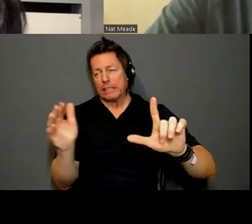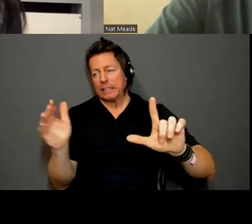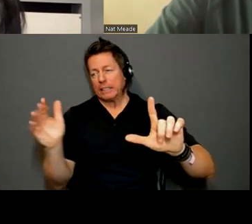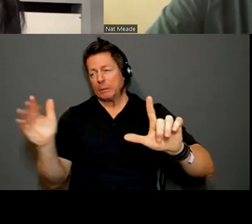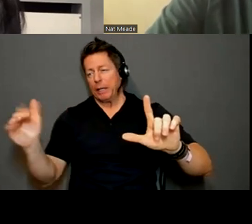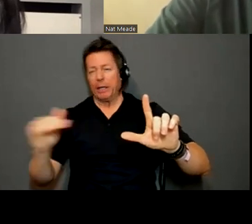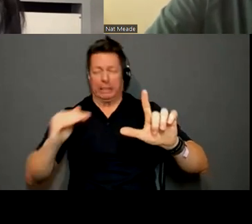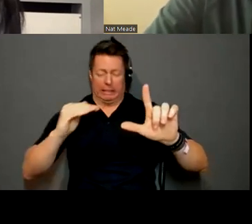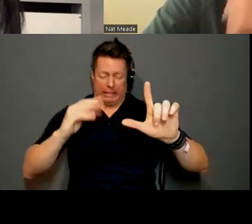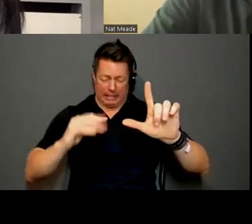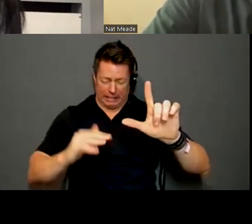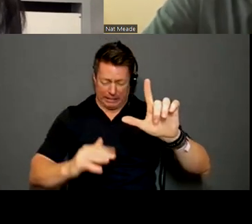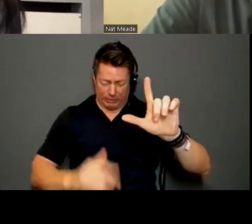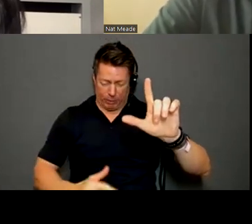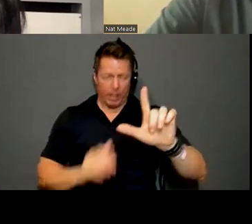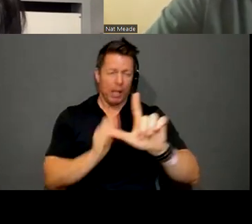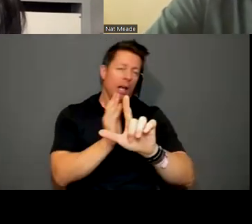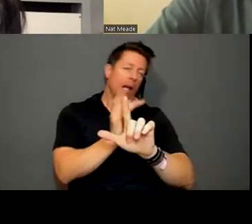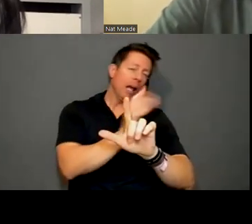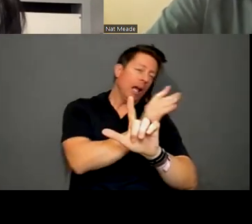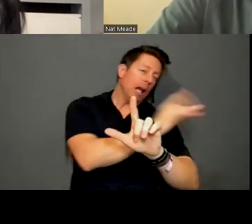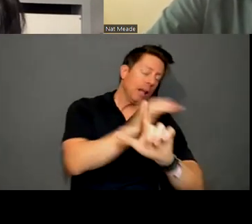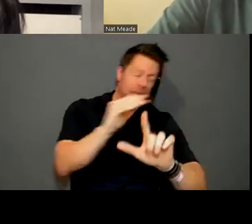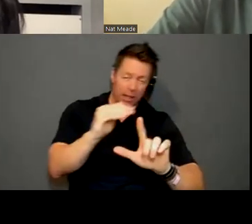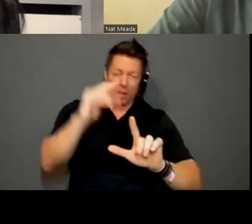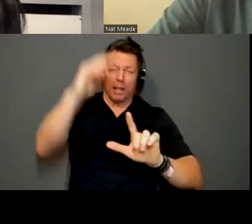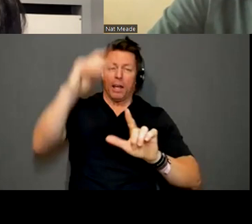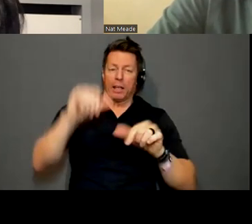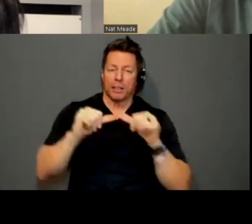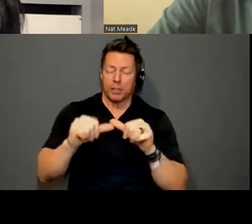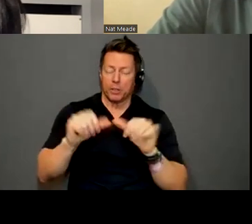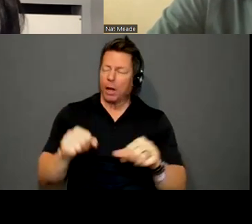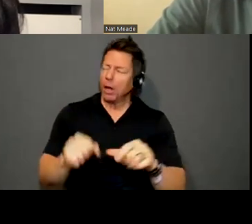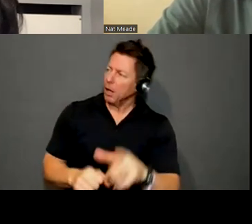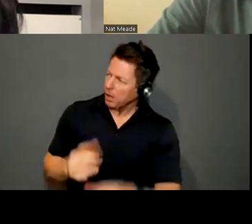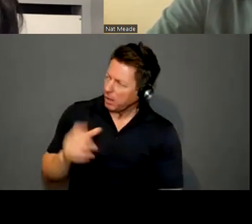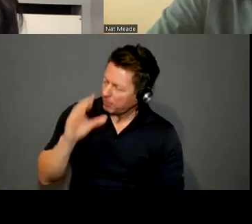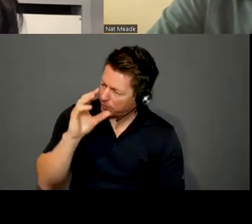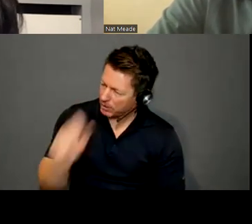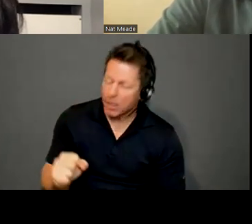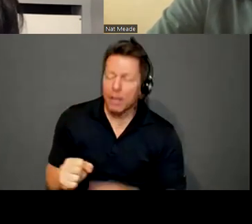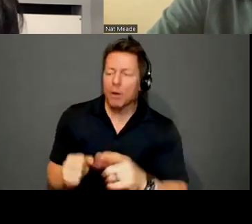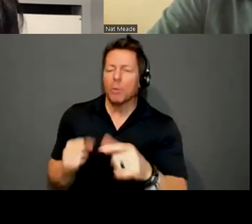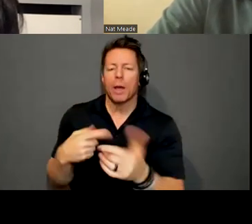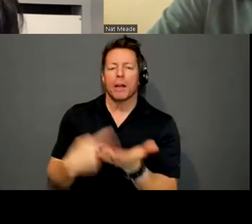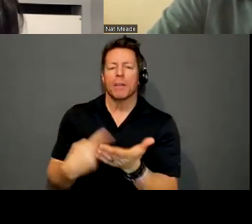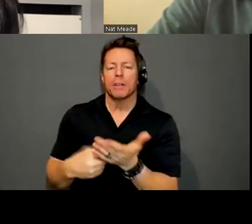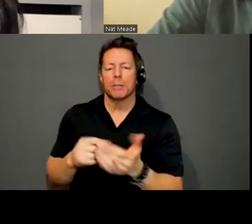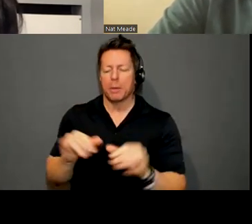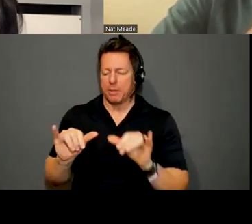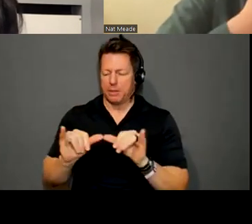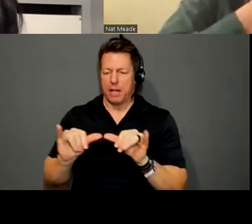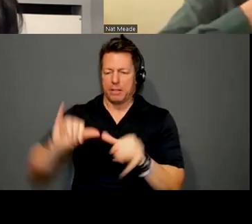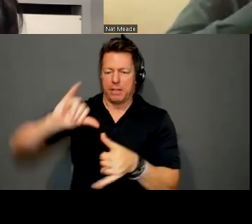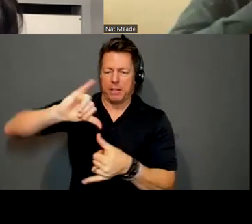Yeah, it's so interesting because I always think of like, we had that, you know, in a lead up to this, we had that big conversation about the size of my, the ratio